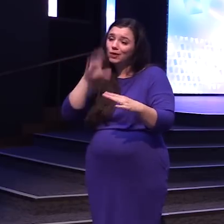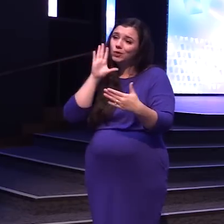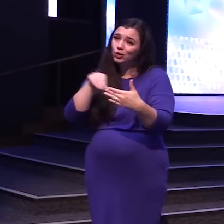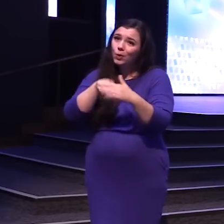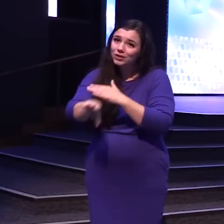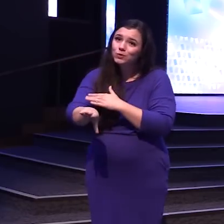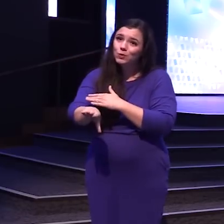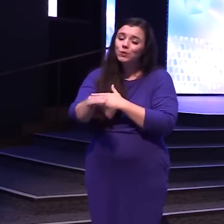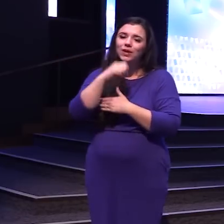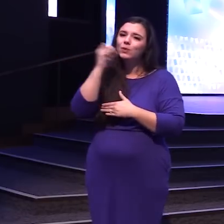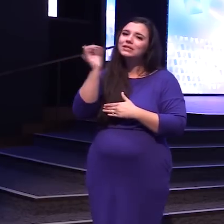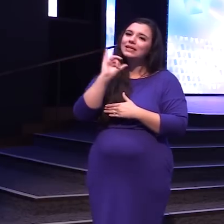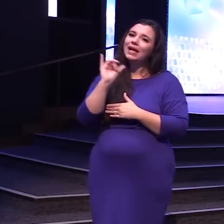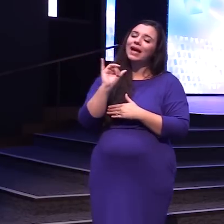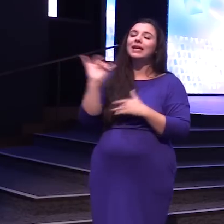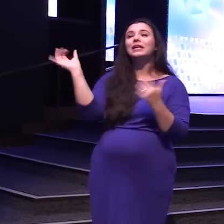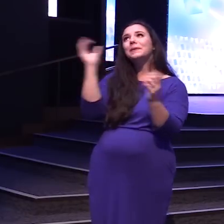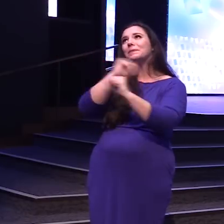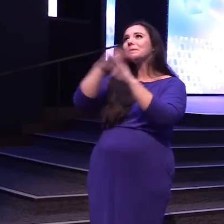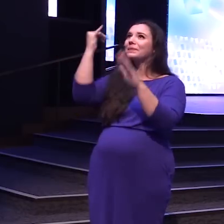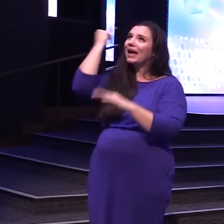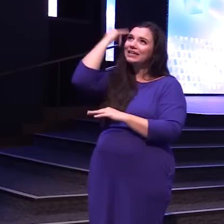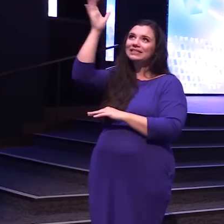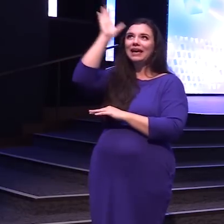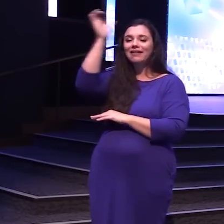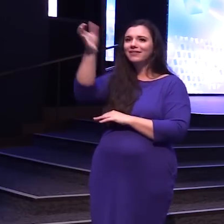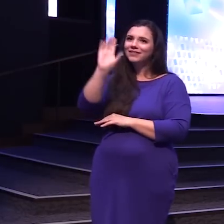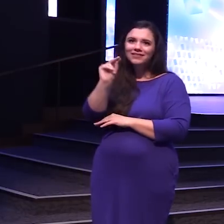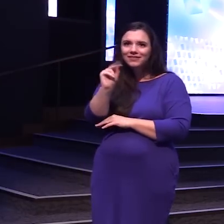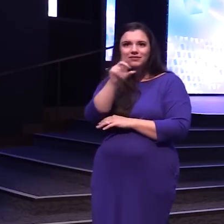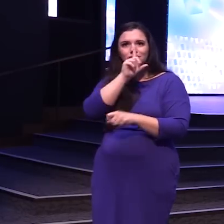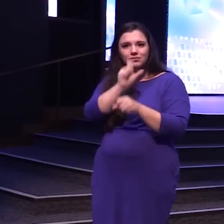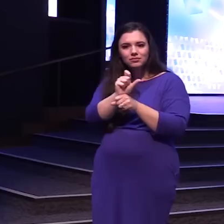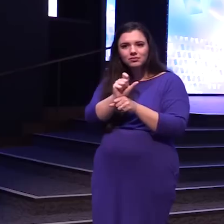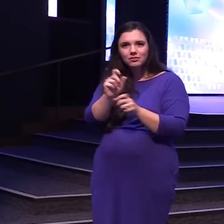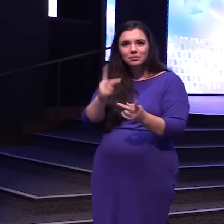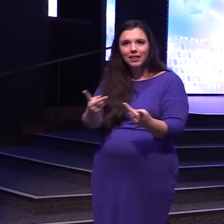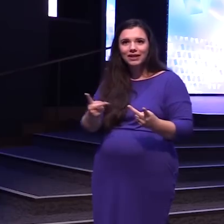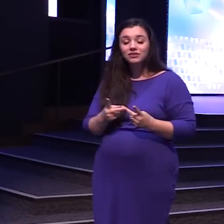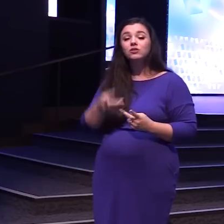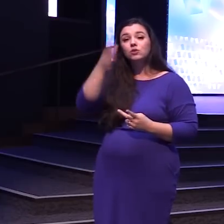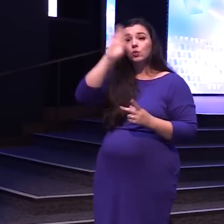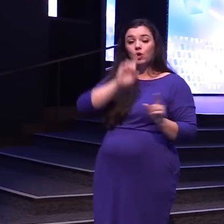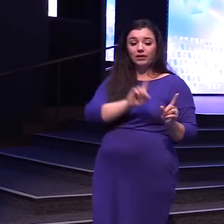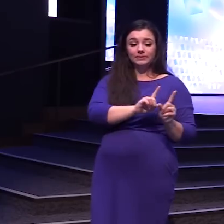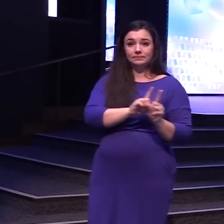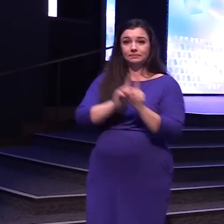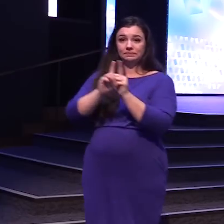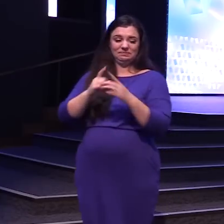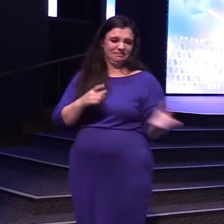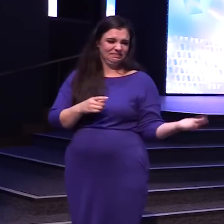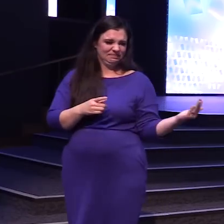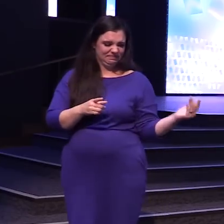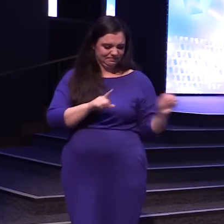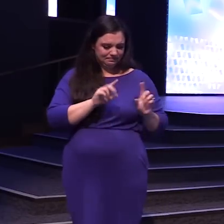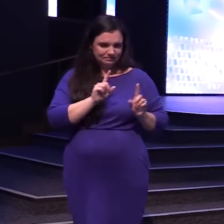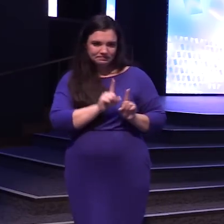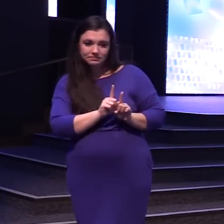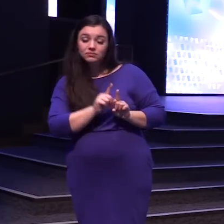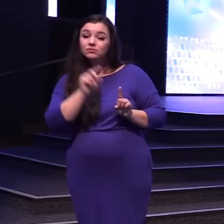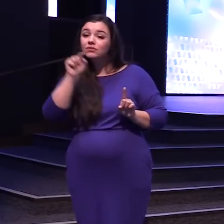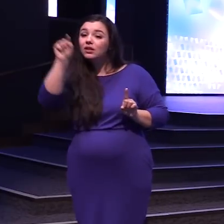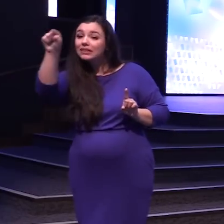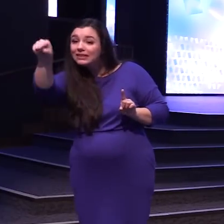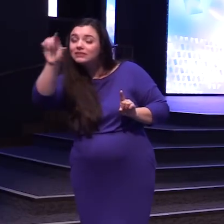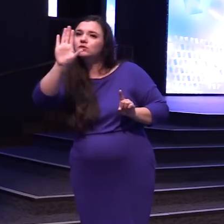into Wasn't this like Ethereal idea So God takes him up And points it out This is your land Now why does God Do